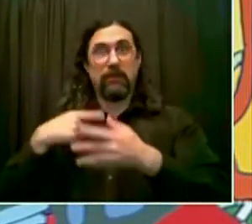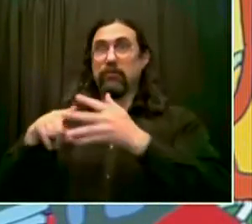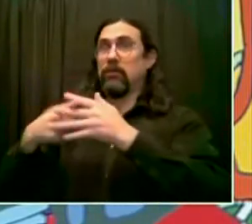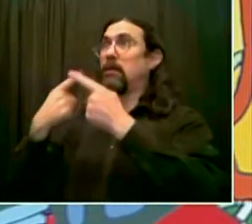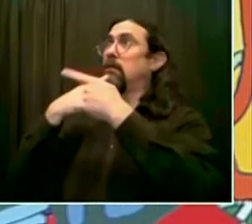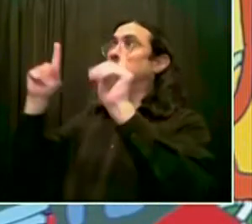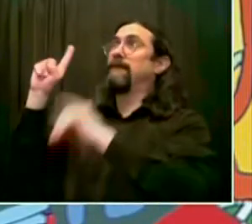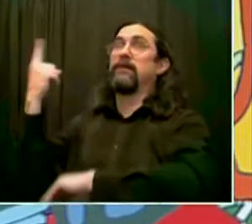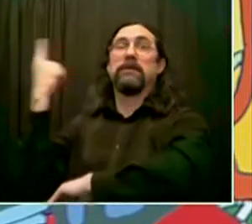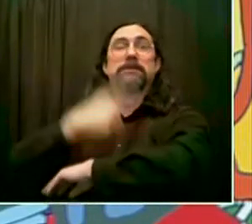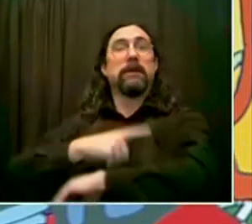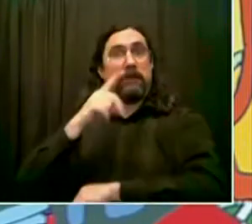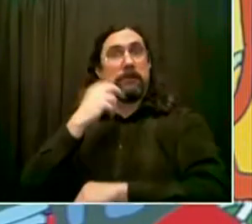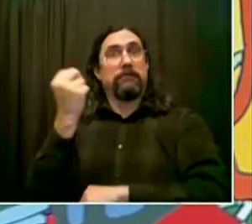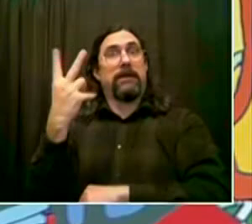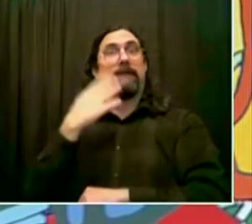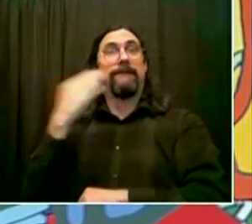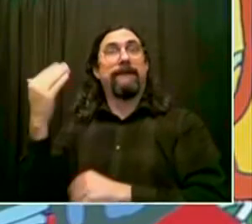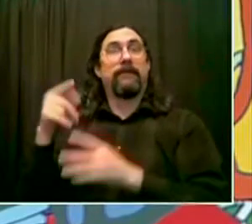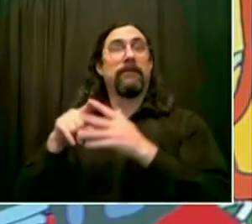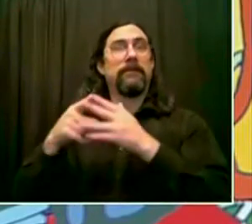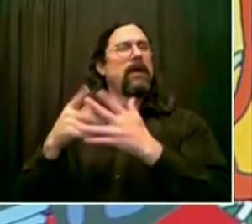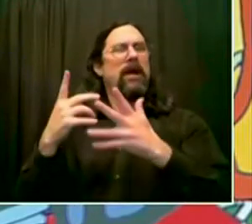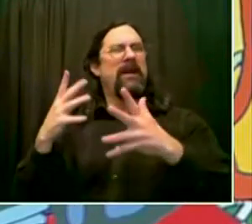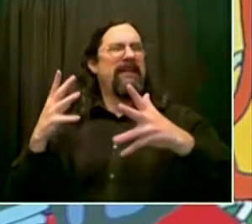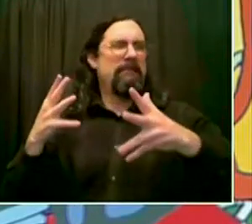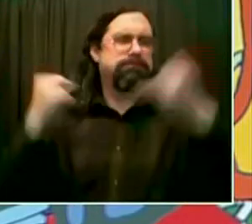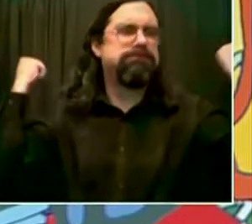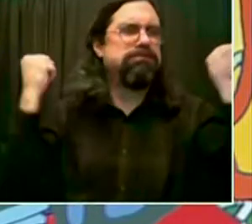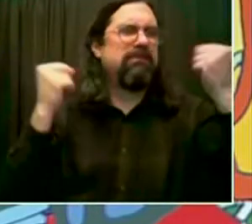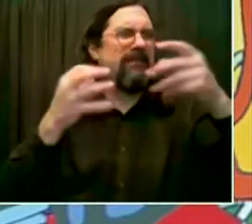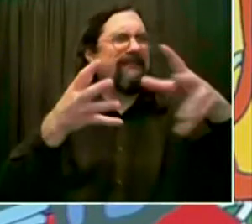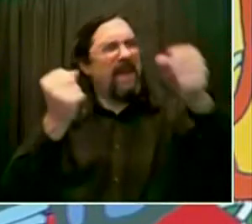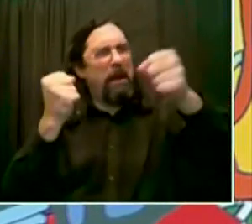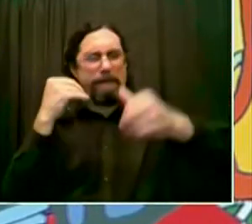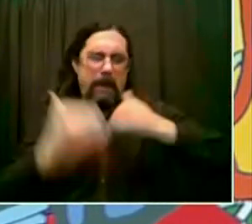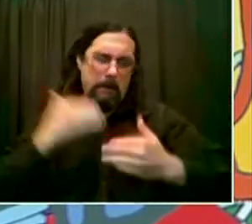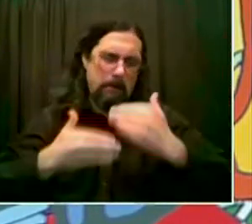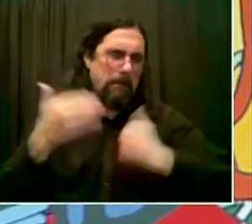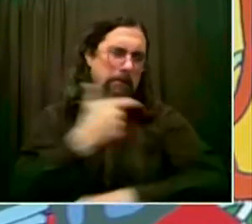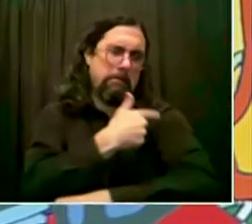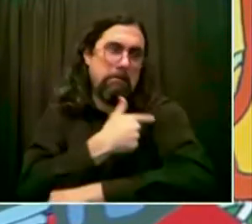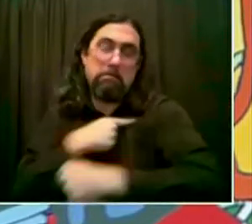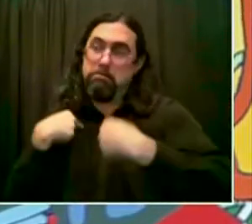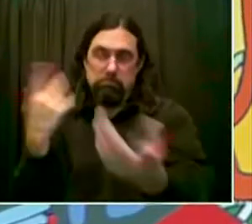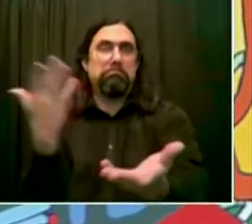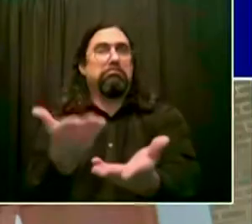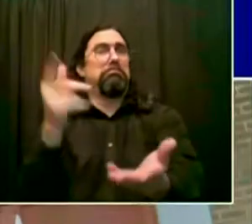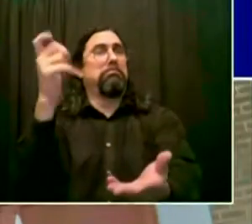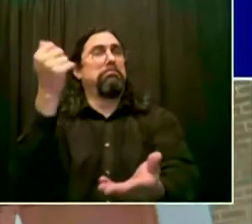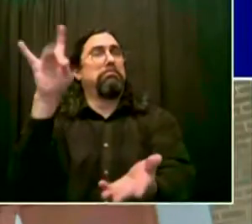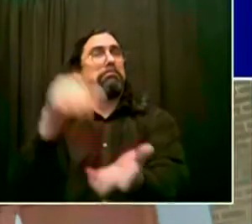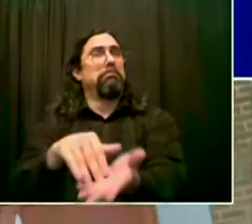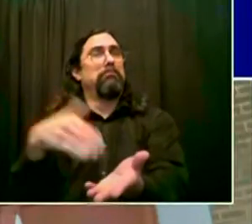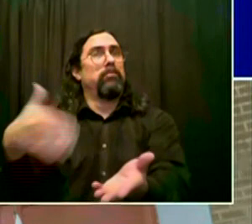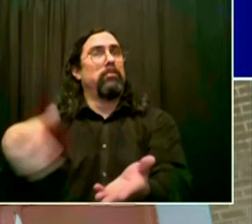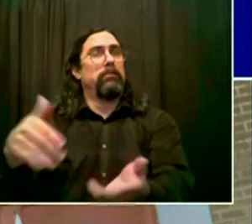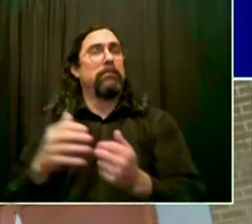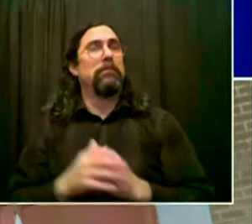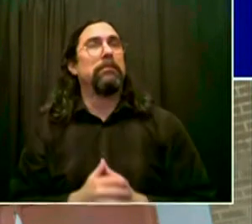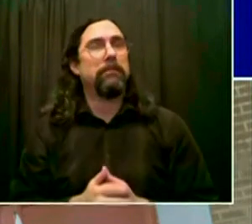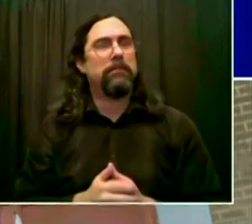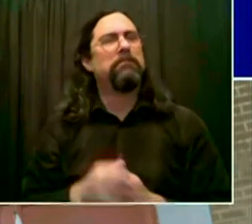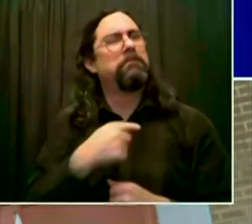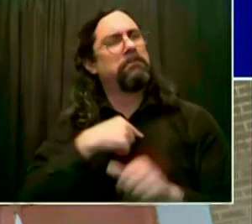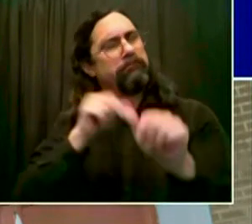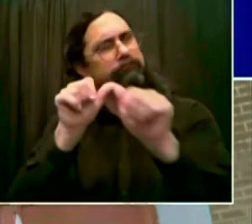want to build on it and go farther, especially in the neighborhoods hardest hit by COVID. We care deeply about reaching our young people in